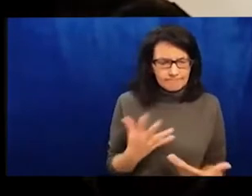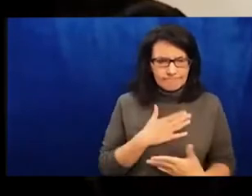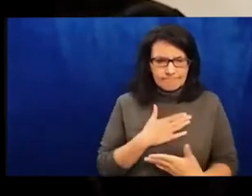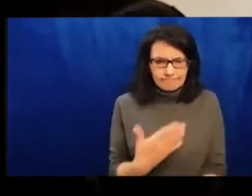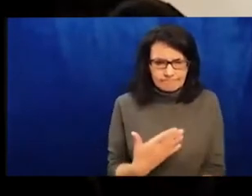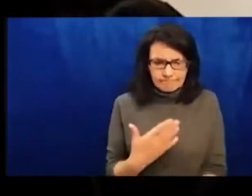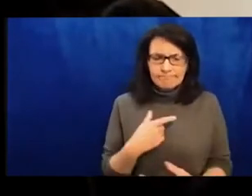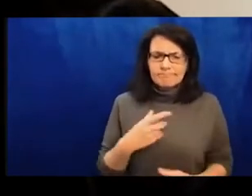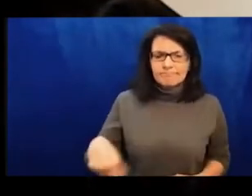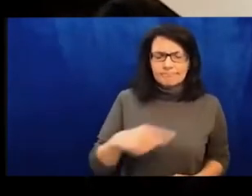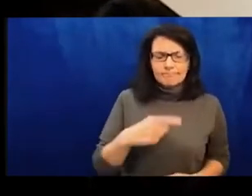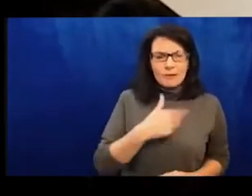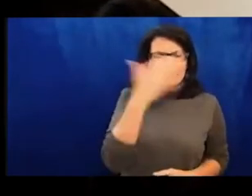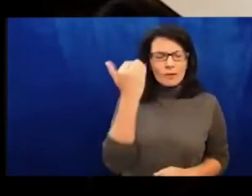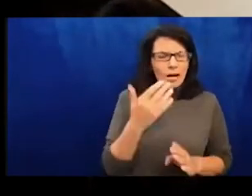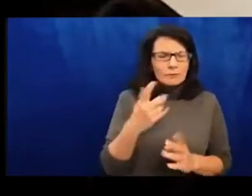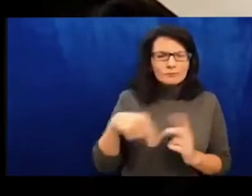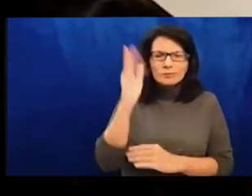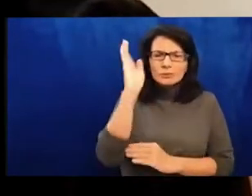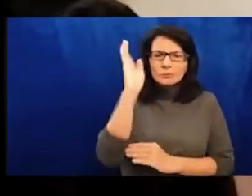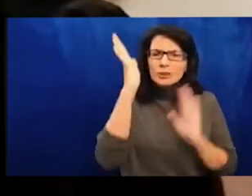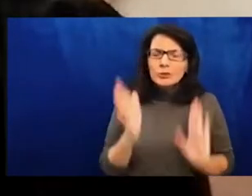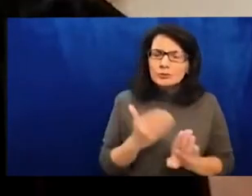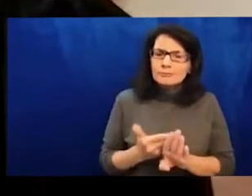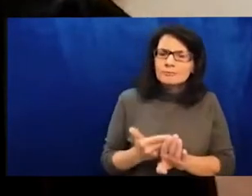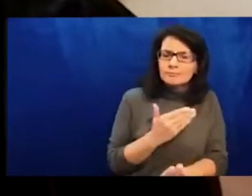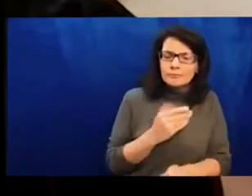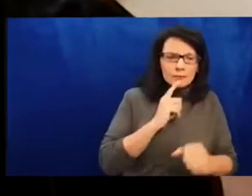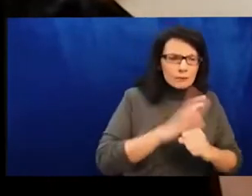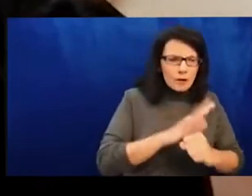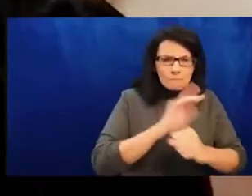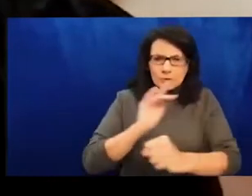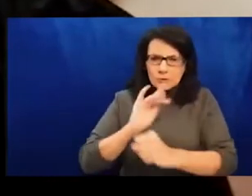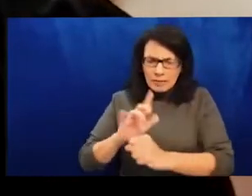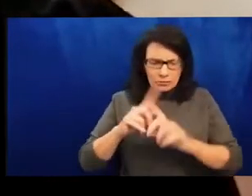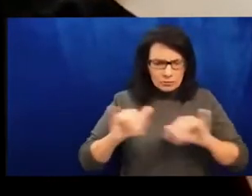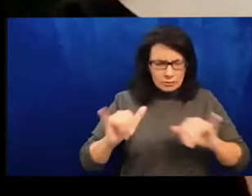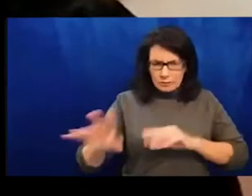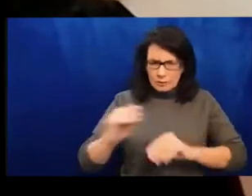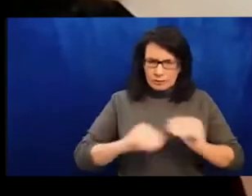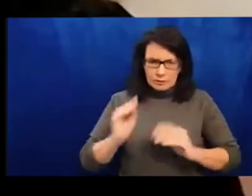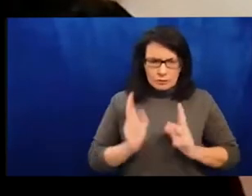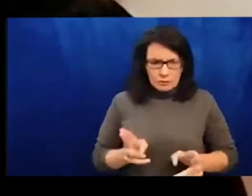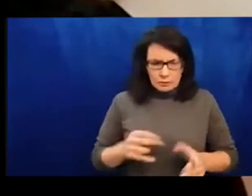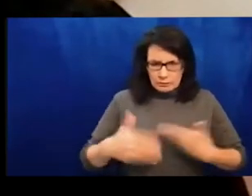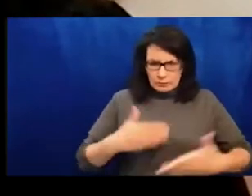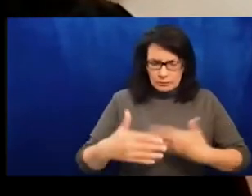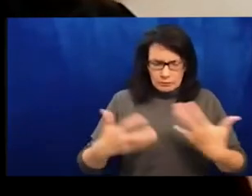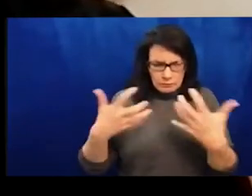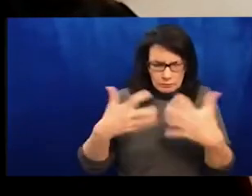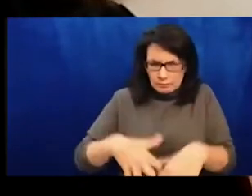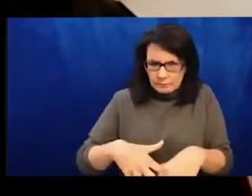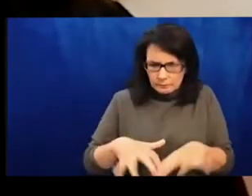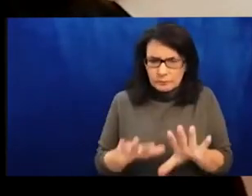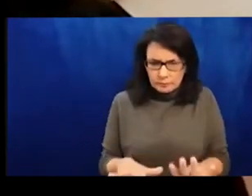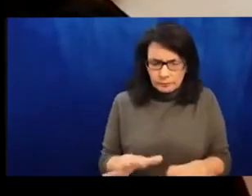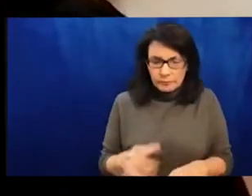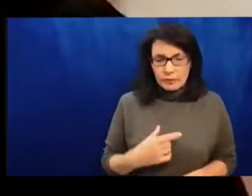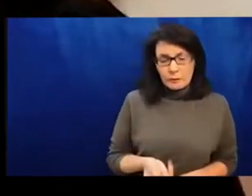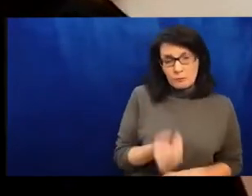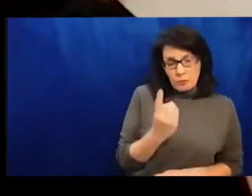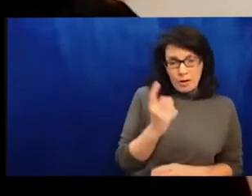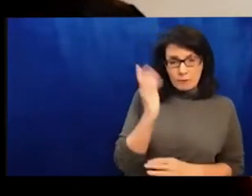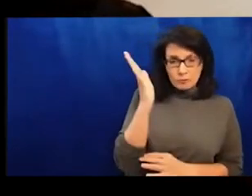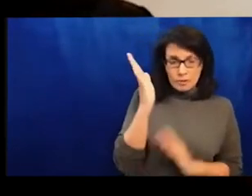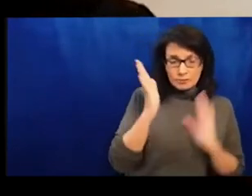program, a departure from our typical programming with long lead times, we as organizers made a few critical mistakes